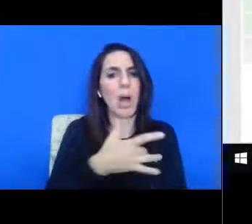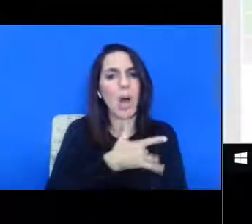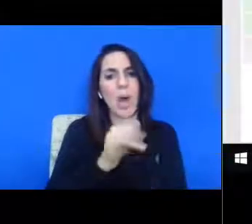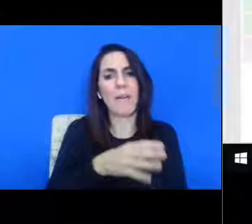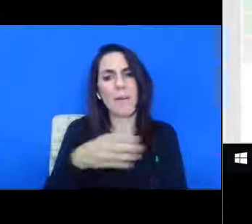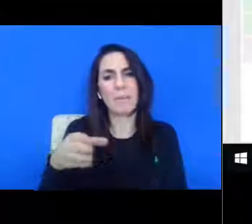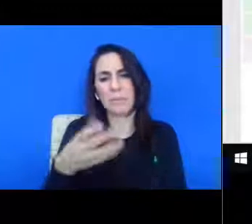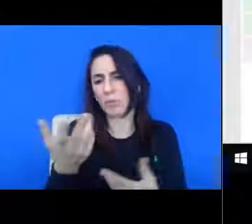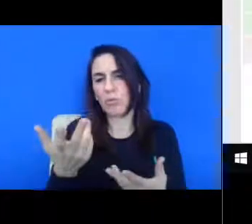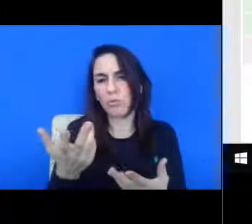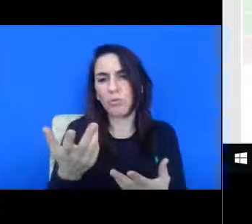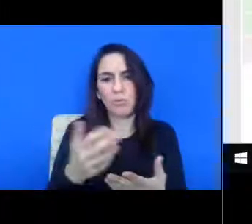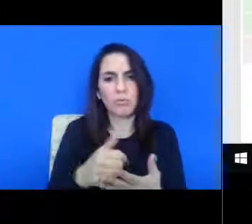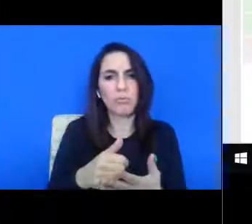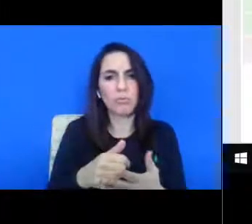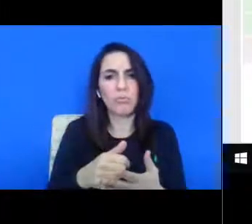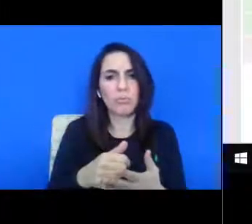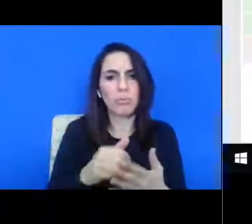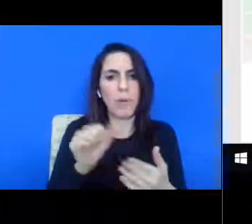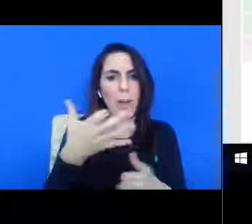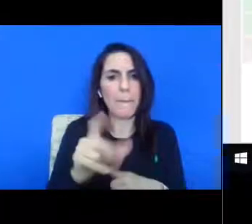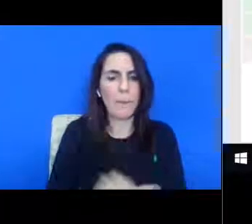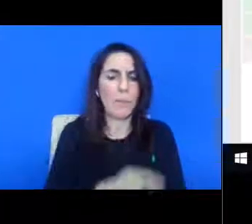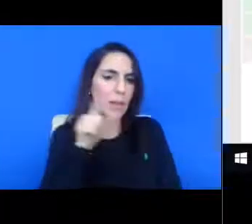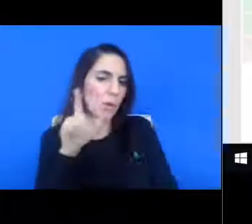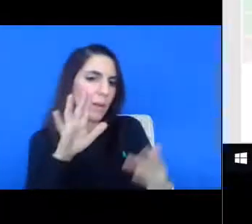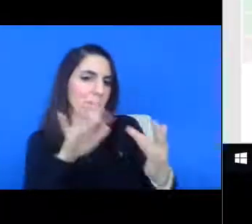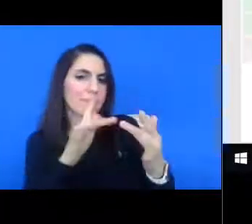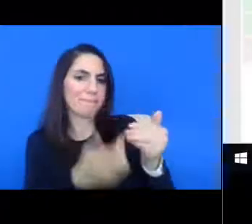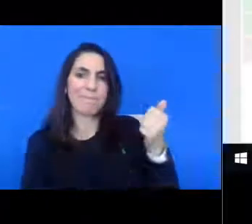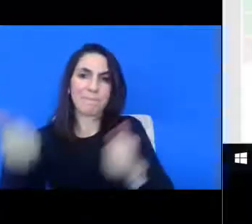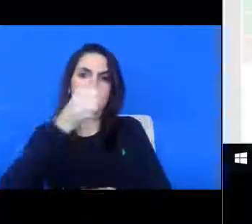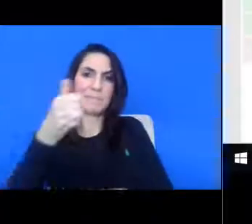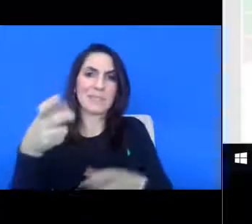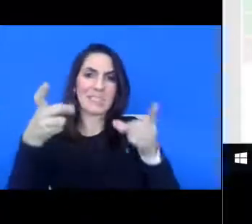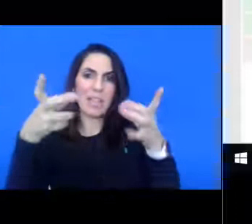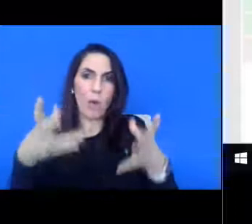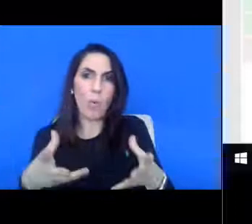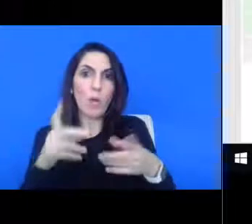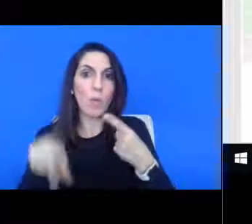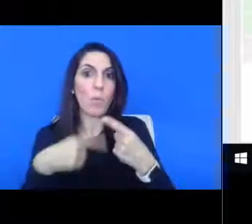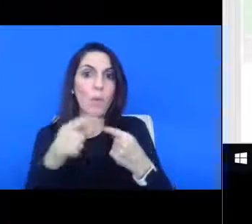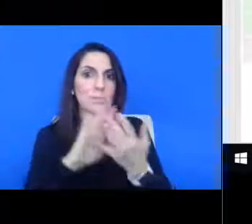And so I, I guess I'll ask you to contact the, the executive director when that is, uh, becomes official.